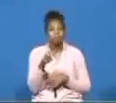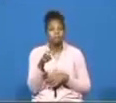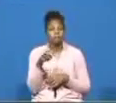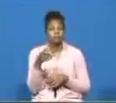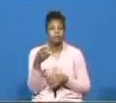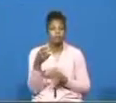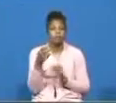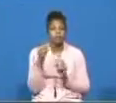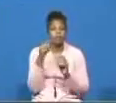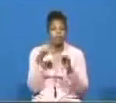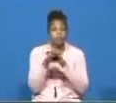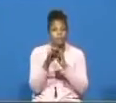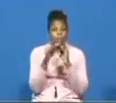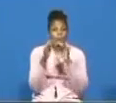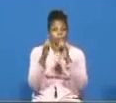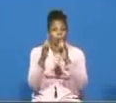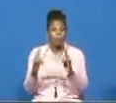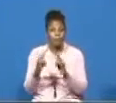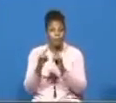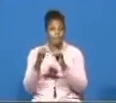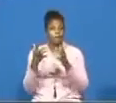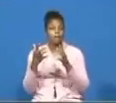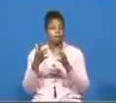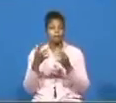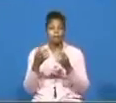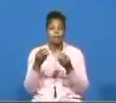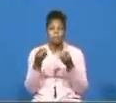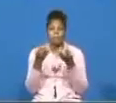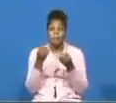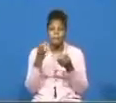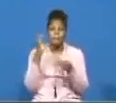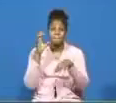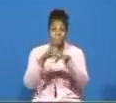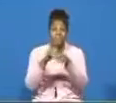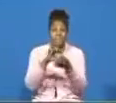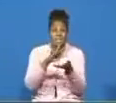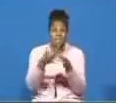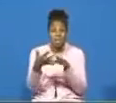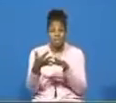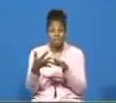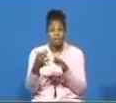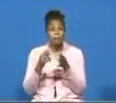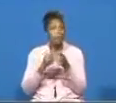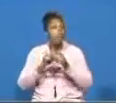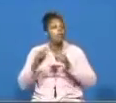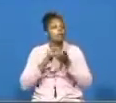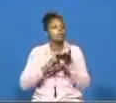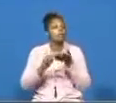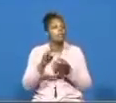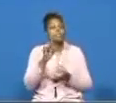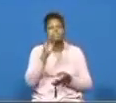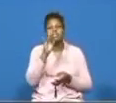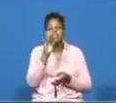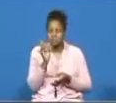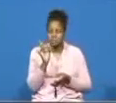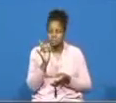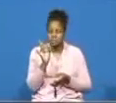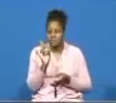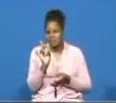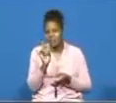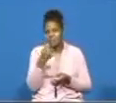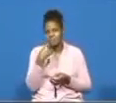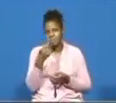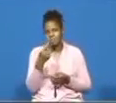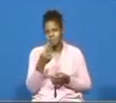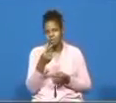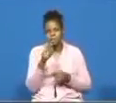many of them were stricken and many of them died but verse seven says therefore the people came to who the